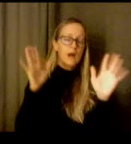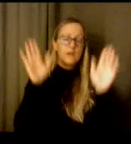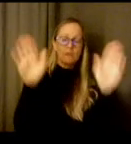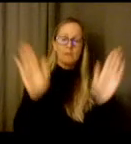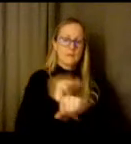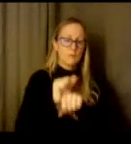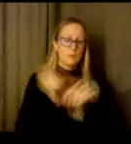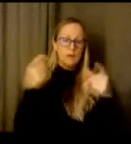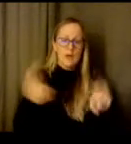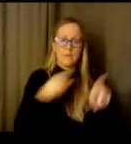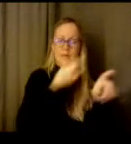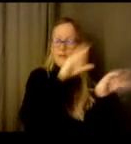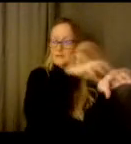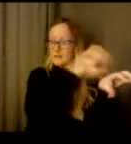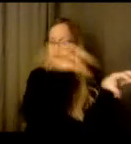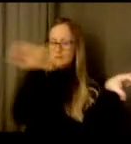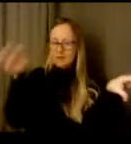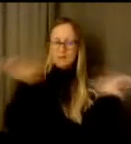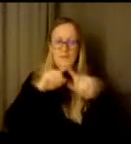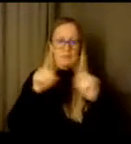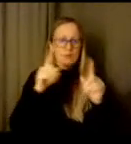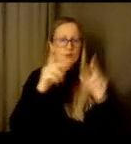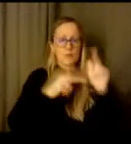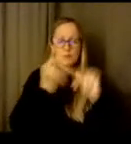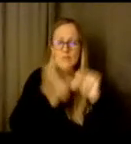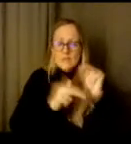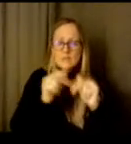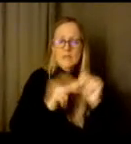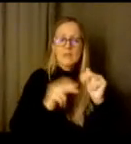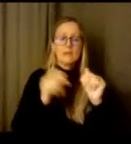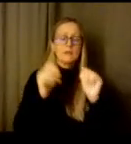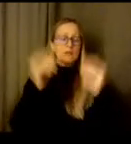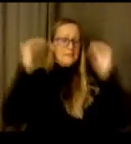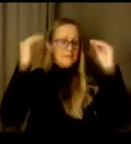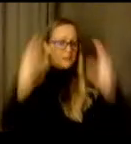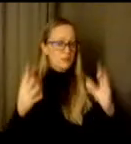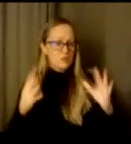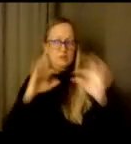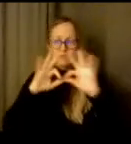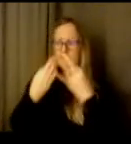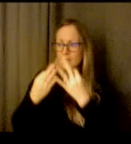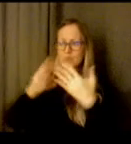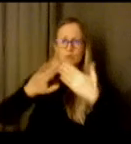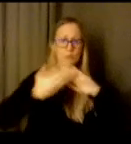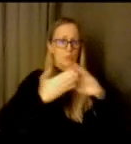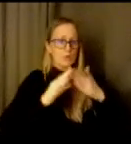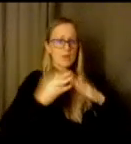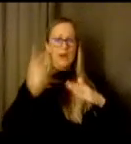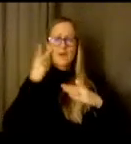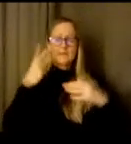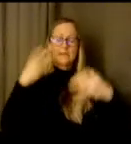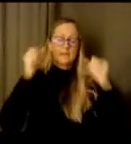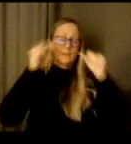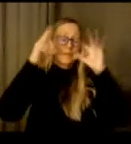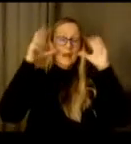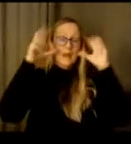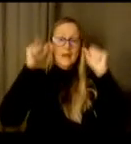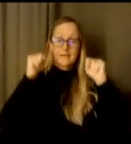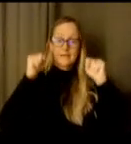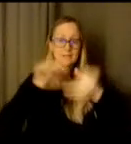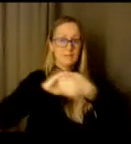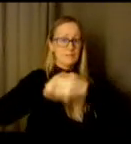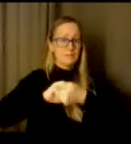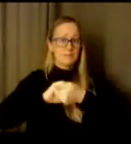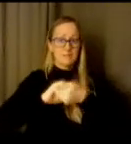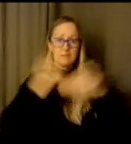the teachers the family and community. I see some amazing partnerships taking place that maybe wouldn't have taken